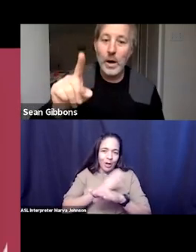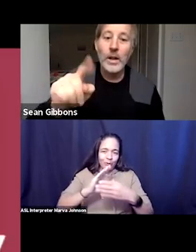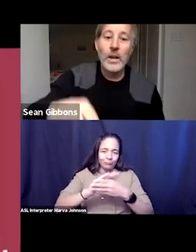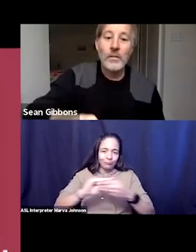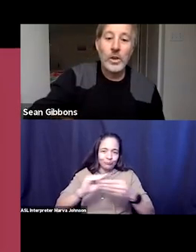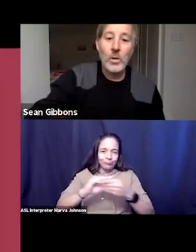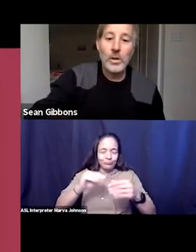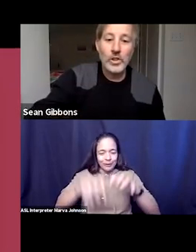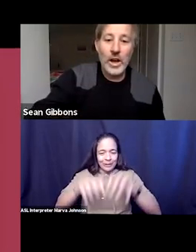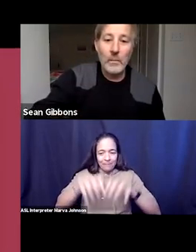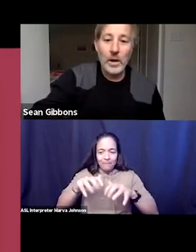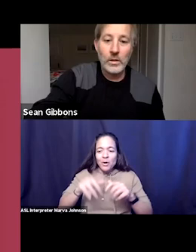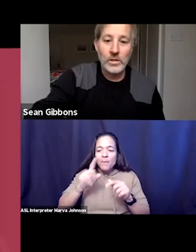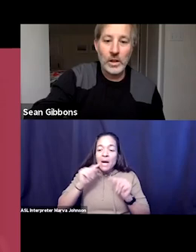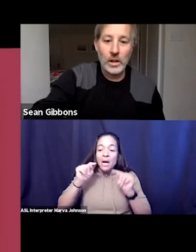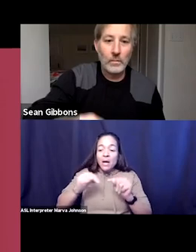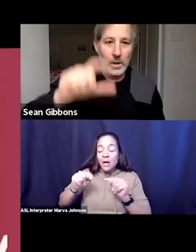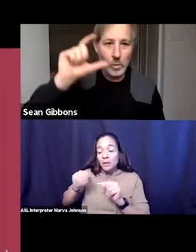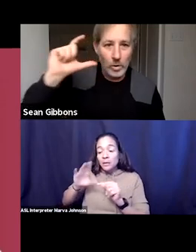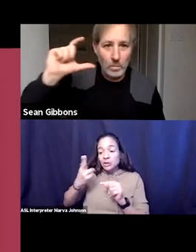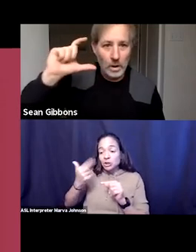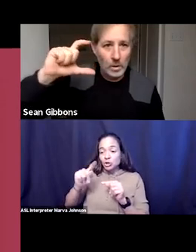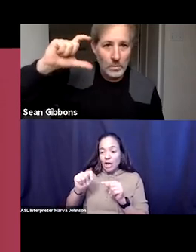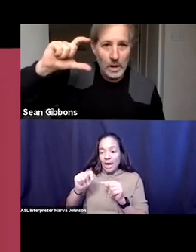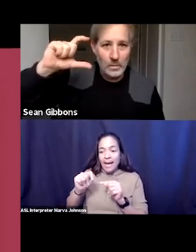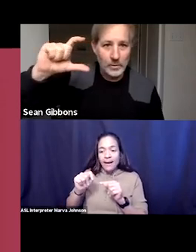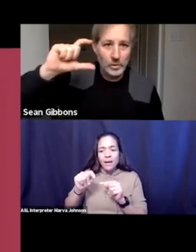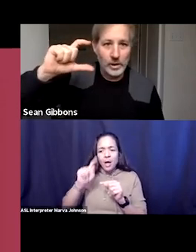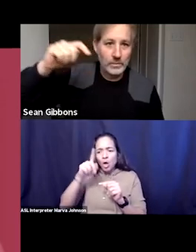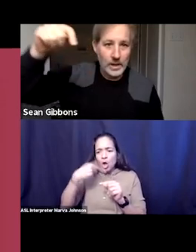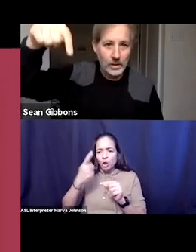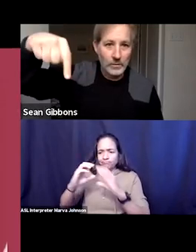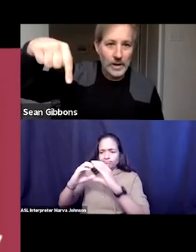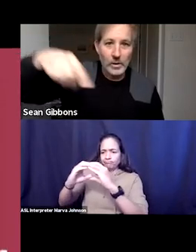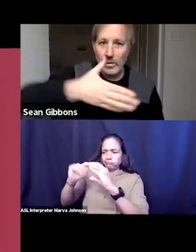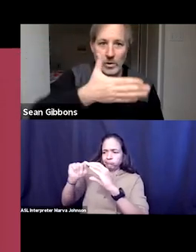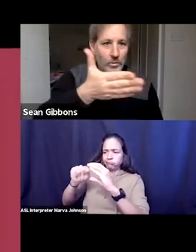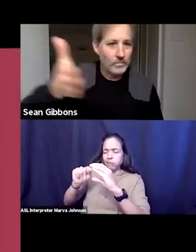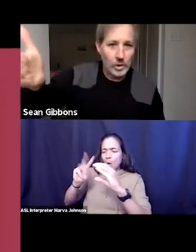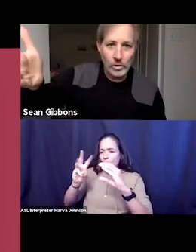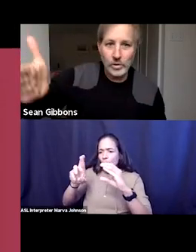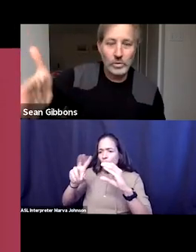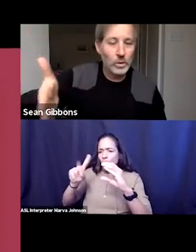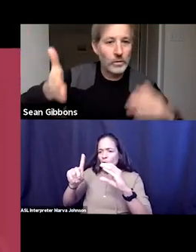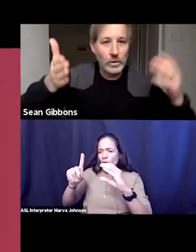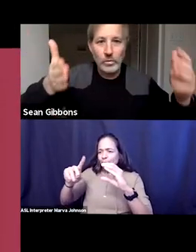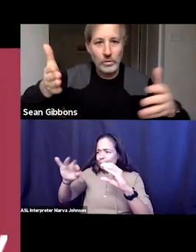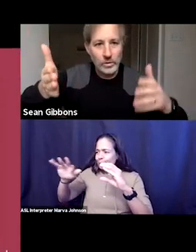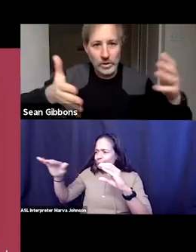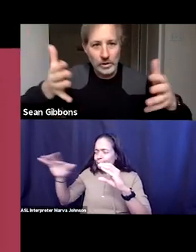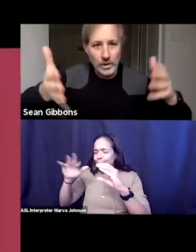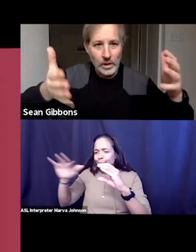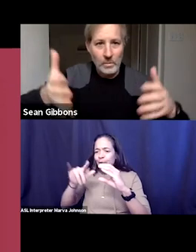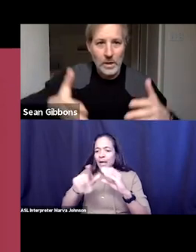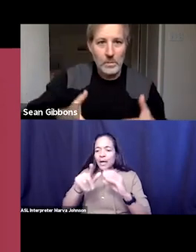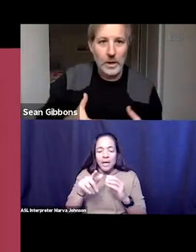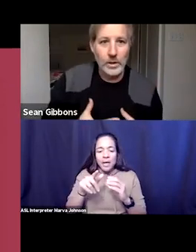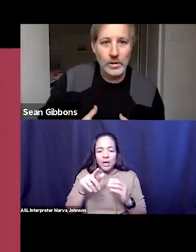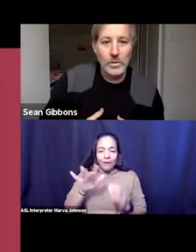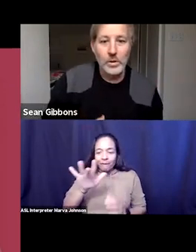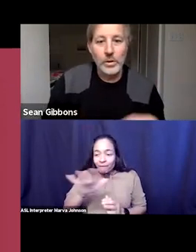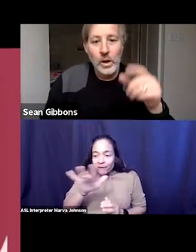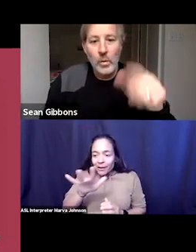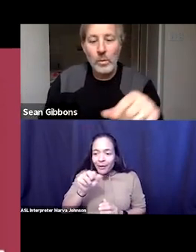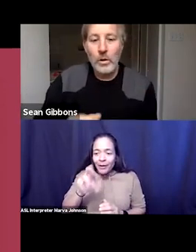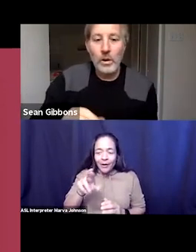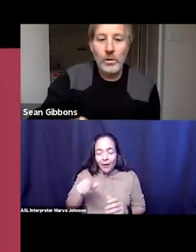typer but you go into the chat button looks like a big word bubble at the bottom of your screen take your finger or your cursor whatever you use to manipulate